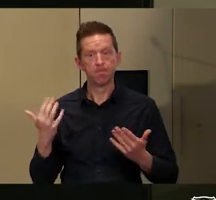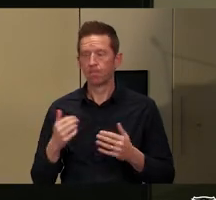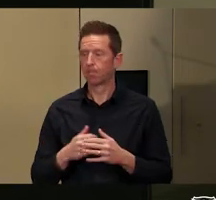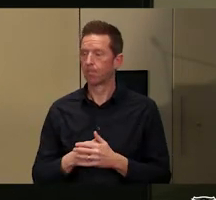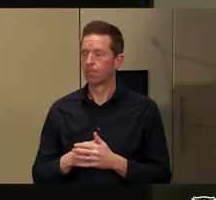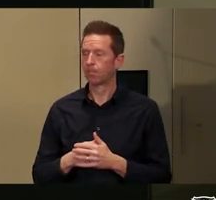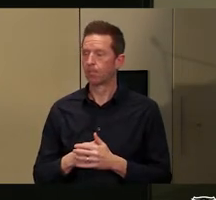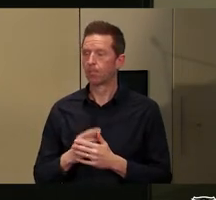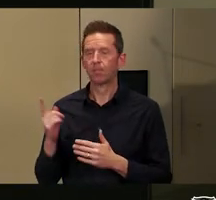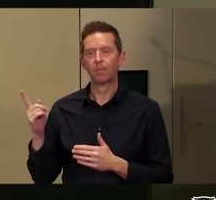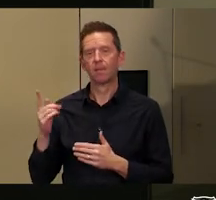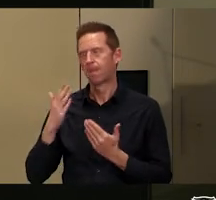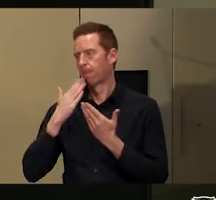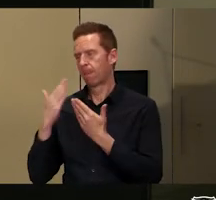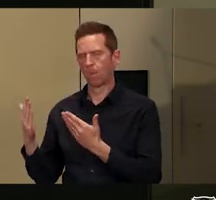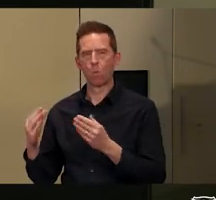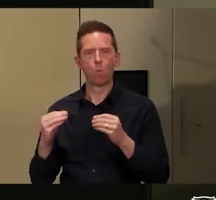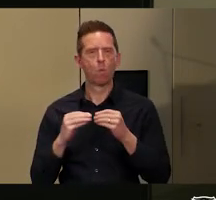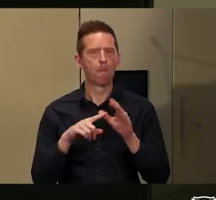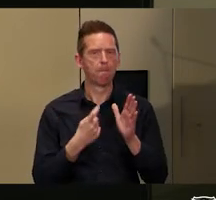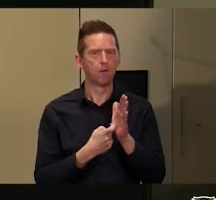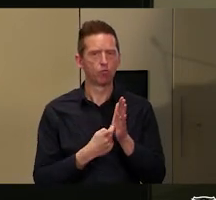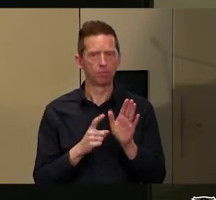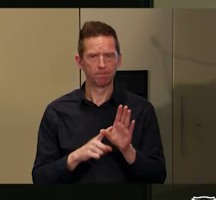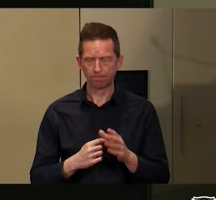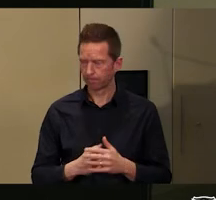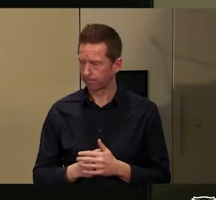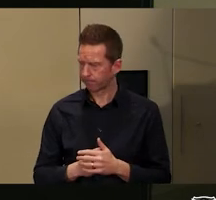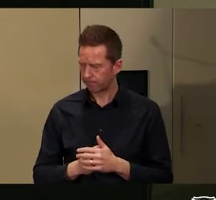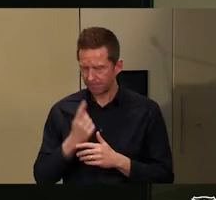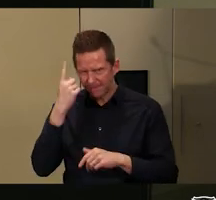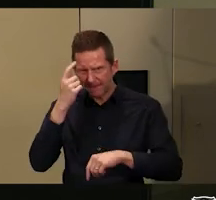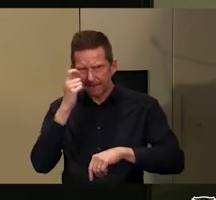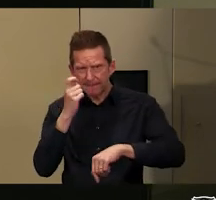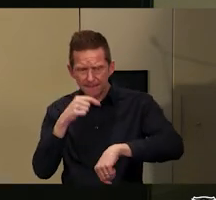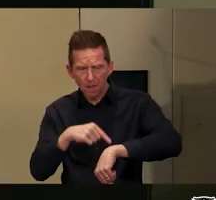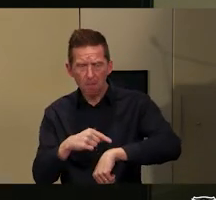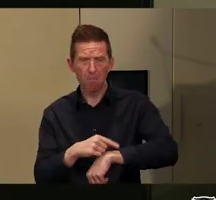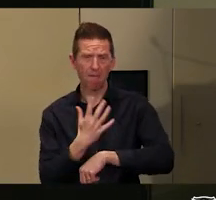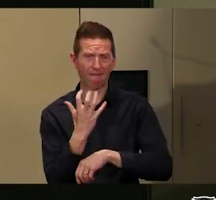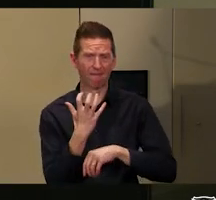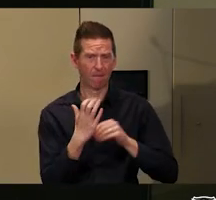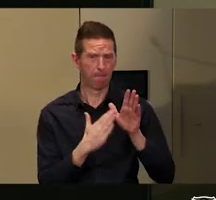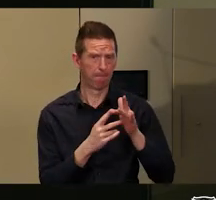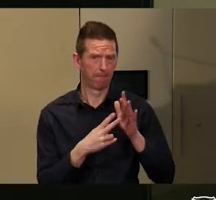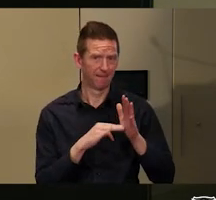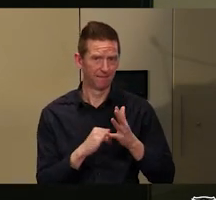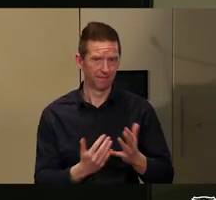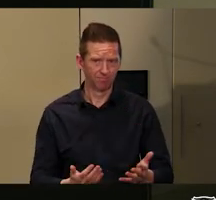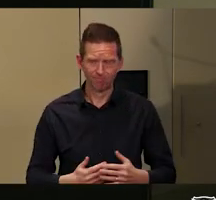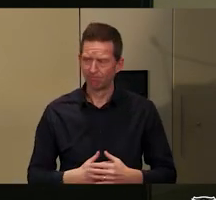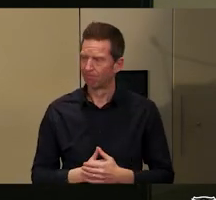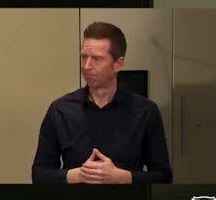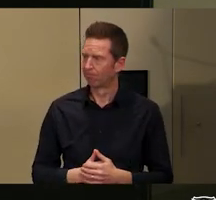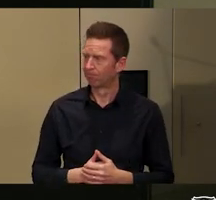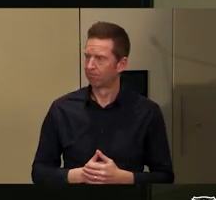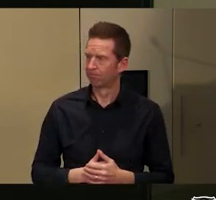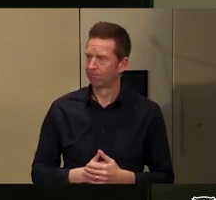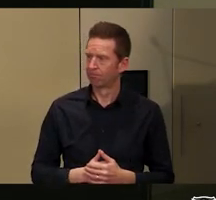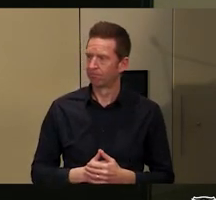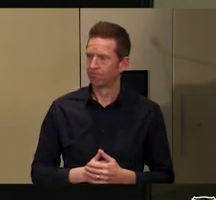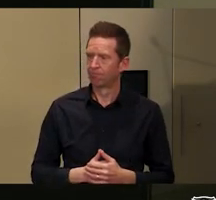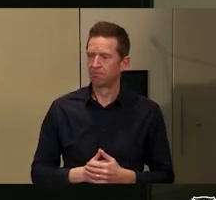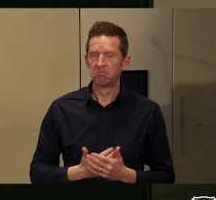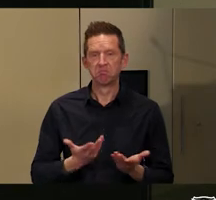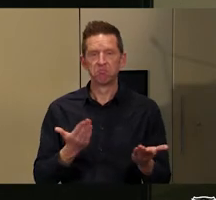So thank you, Barry. And I think we're nearly at time. We have about five minutes left. So I think we'll now